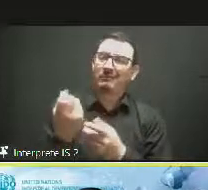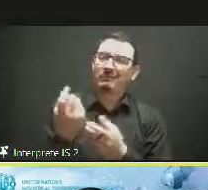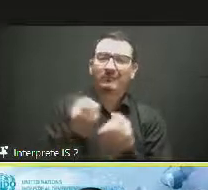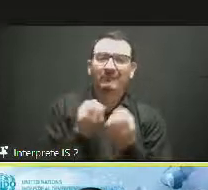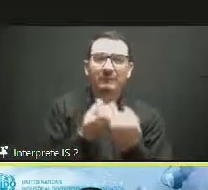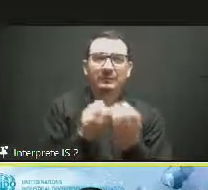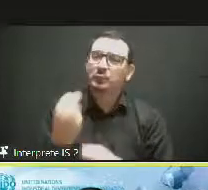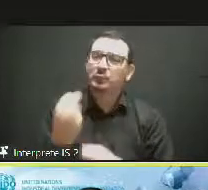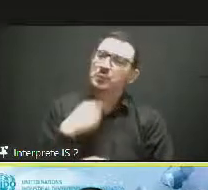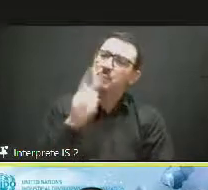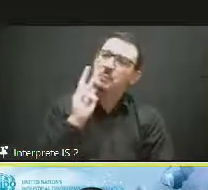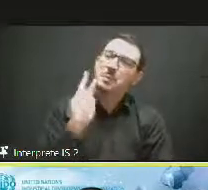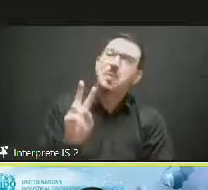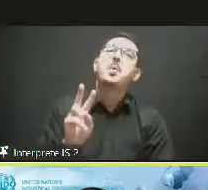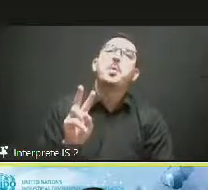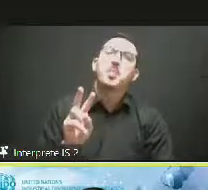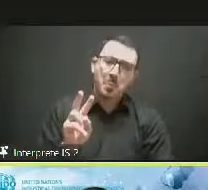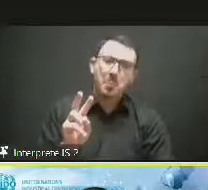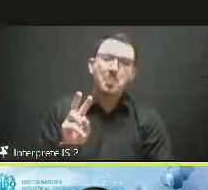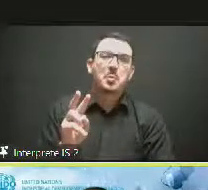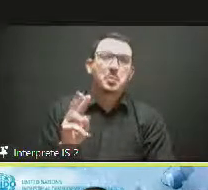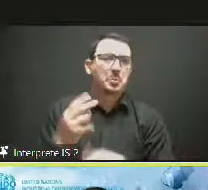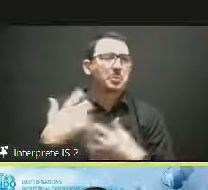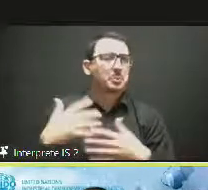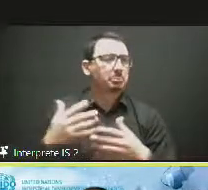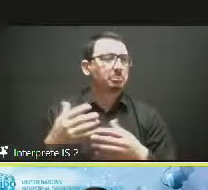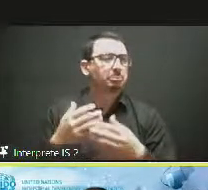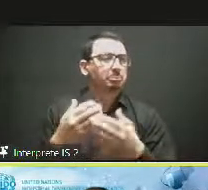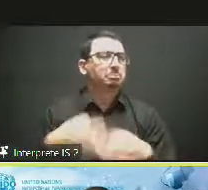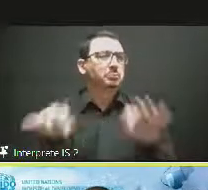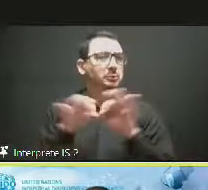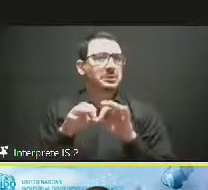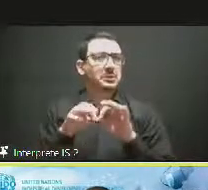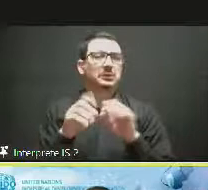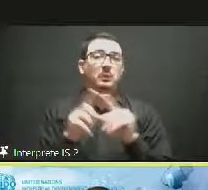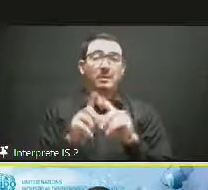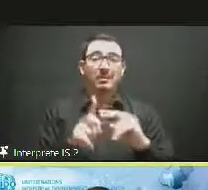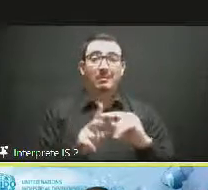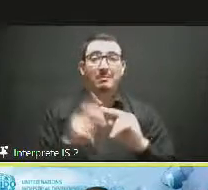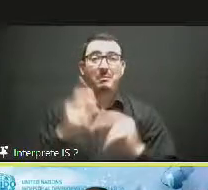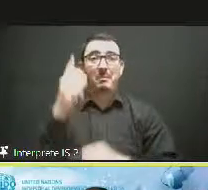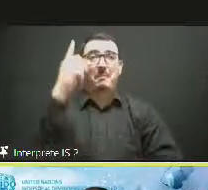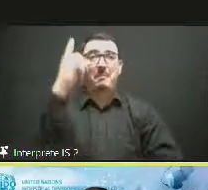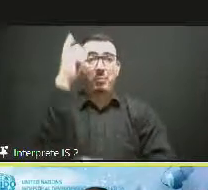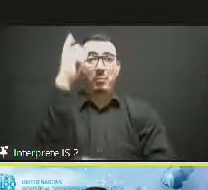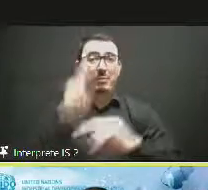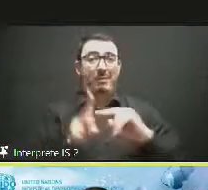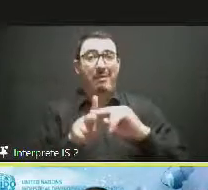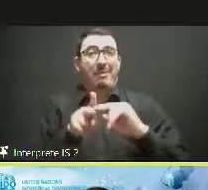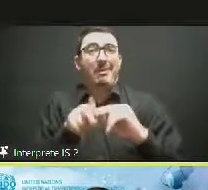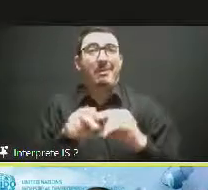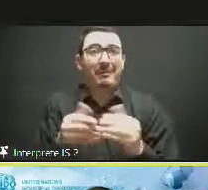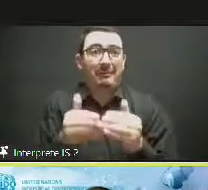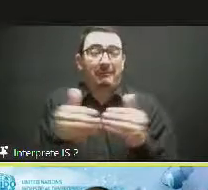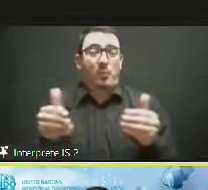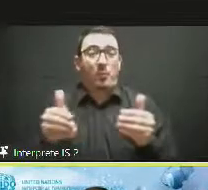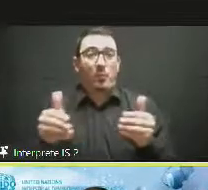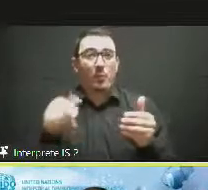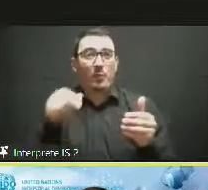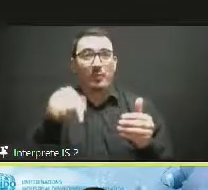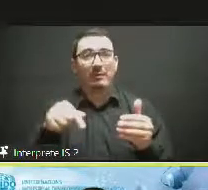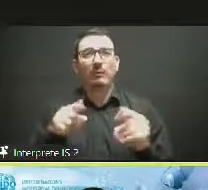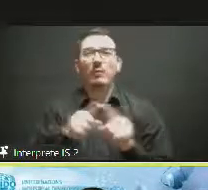And I would like to just provide a very brief overview of creative industry context in